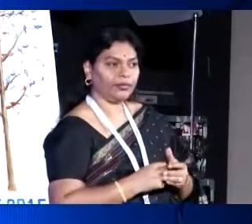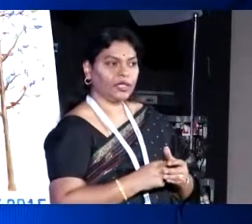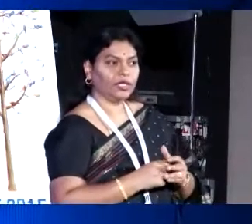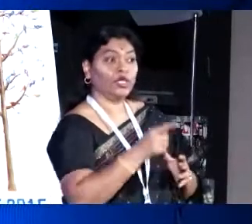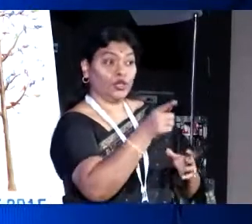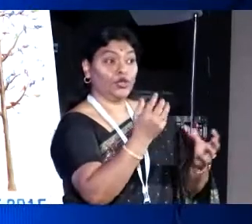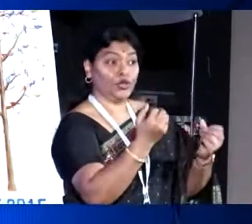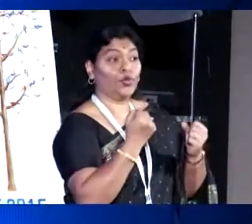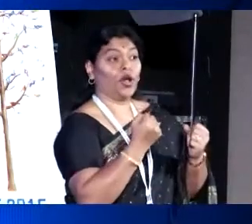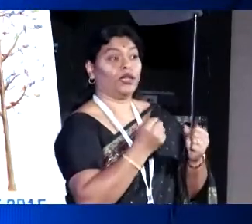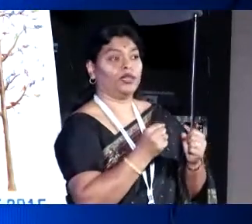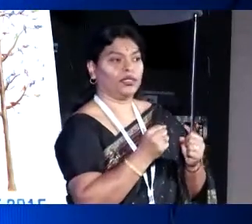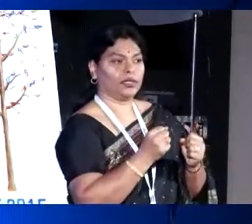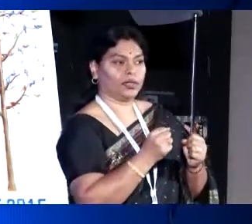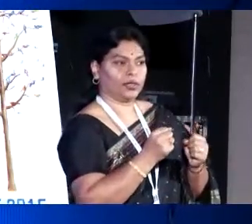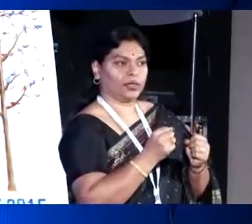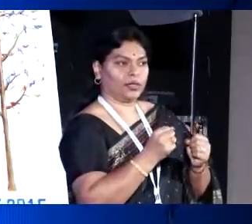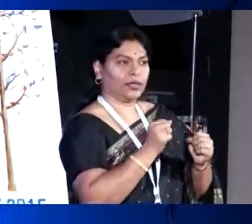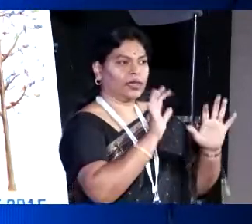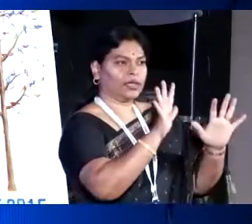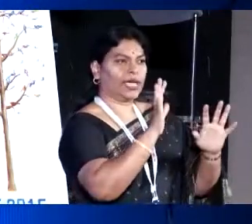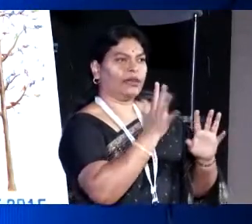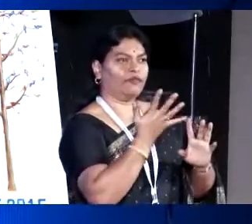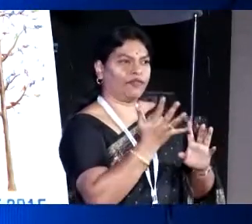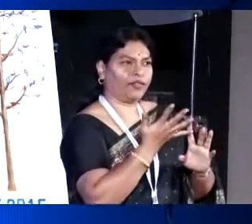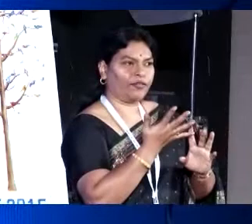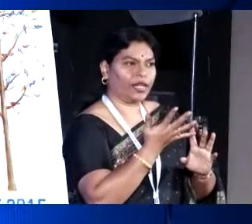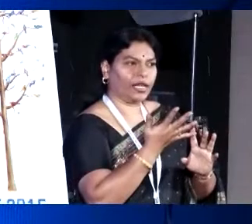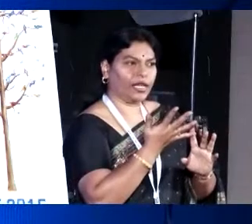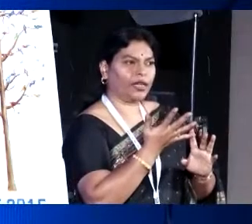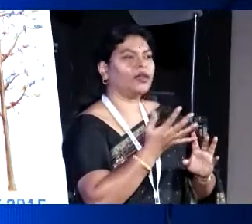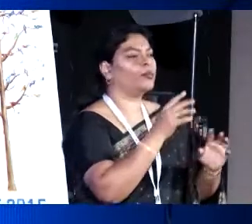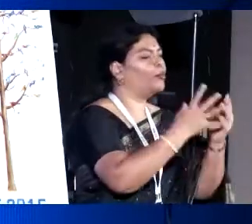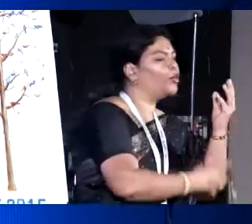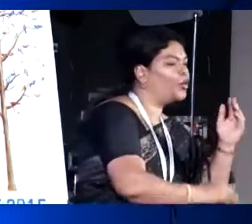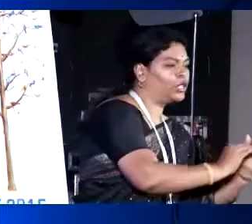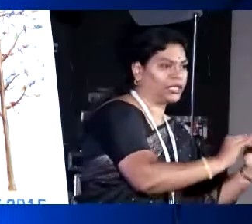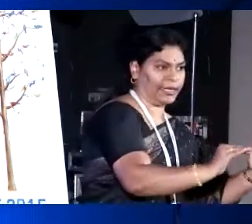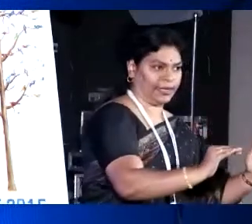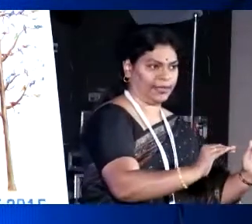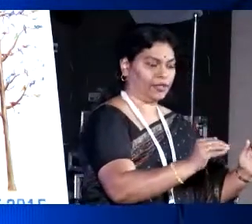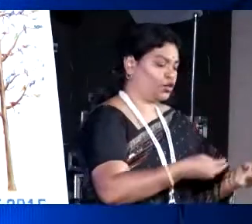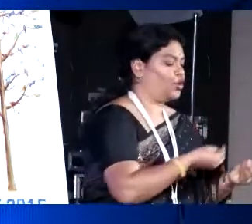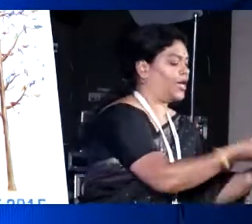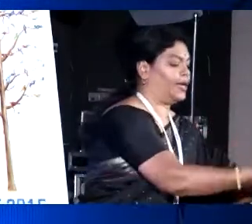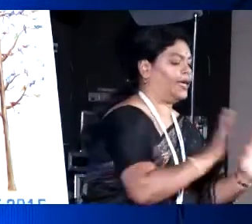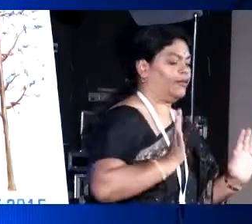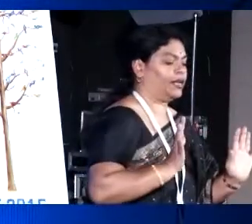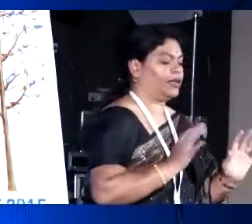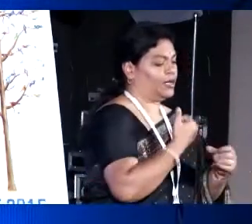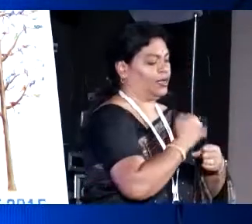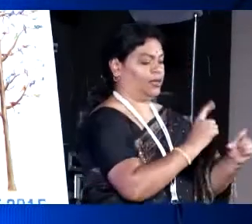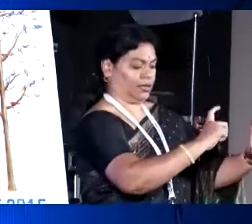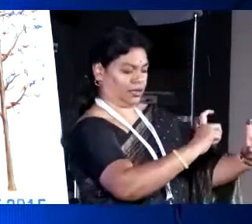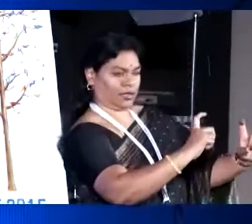you want a celebrity and then some 10-15 so called financially poor kid so that you can nearly give it, create certain